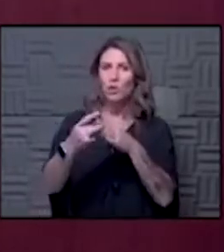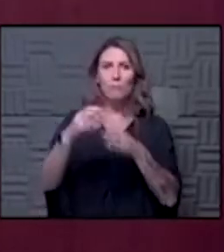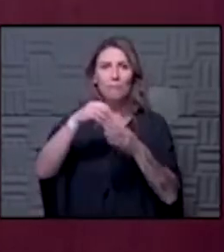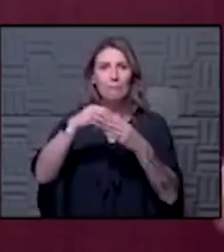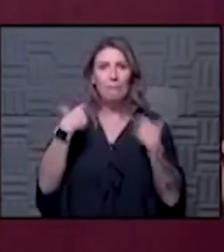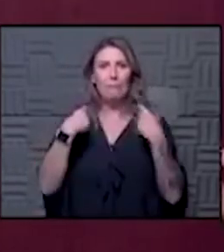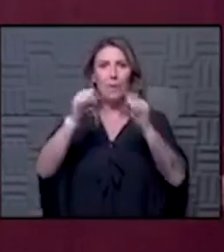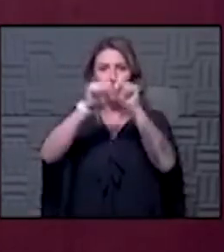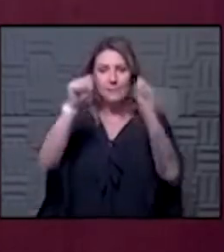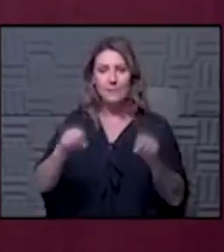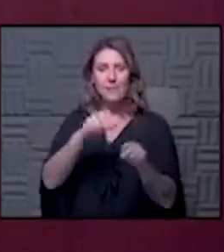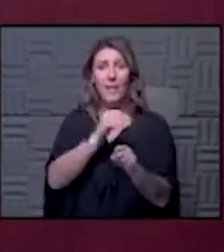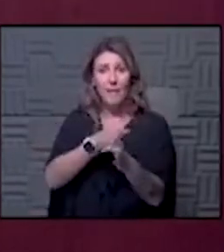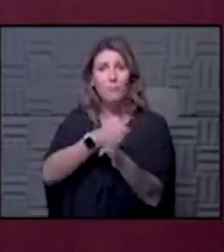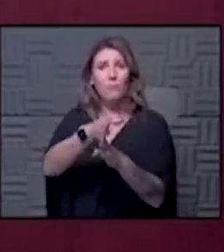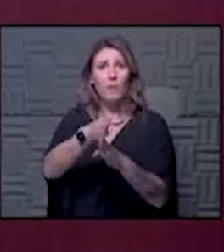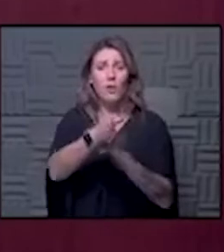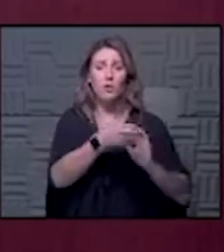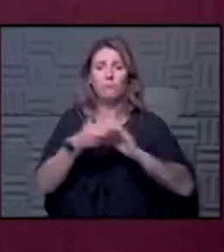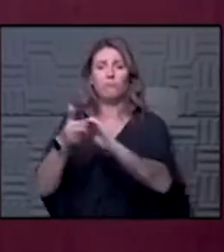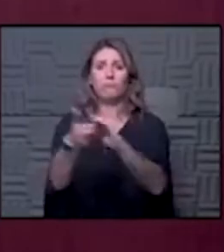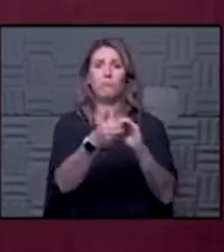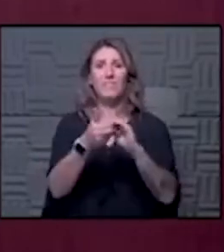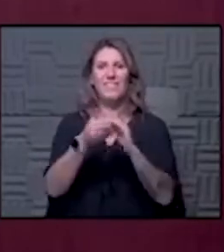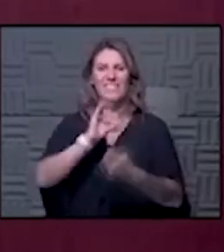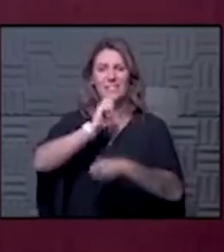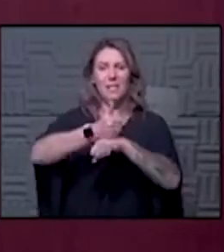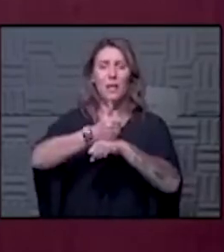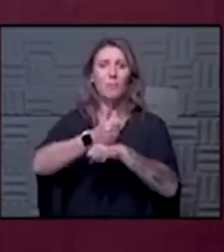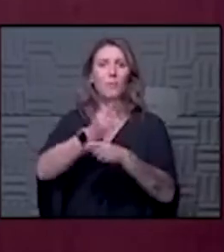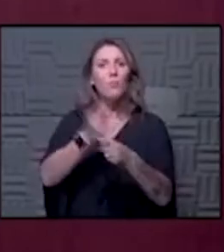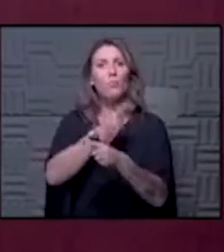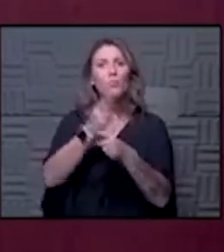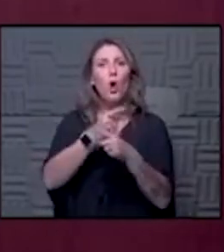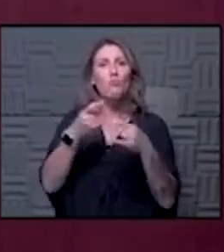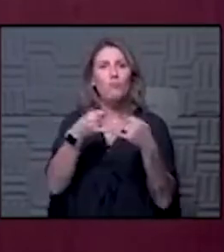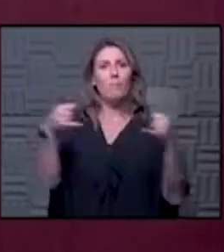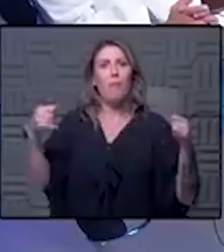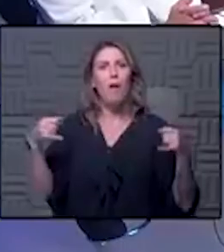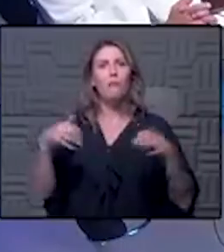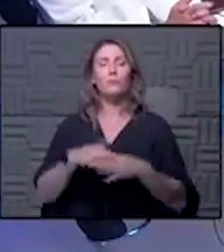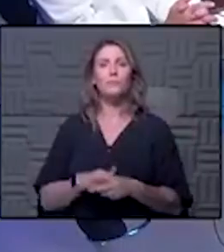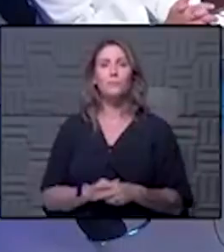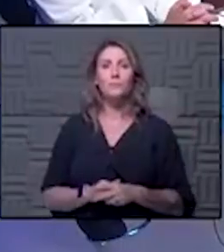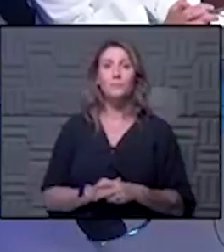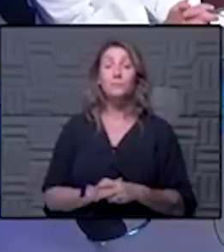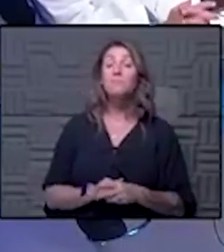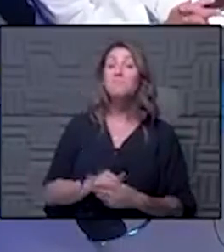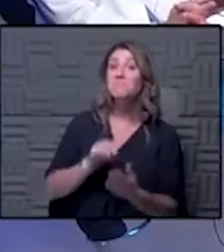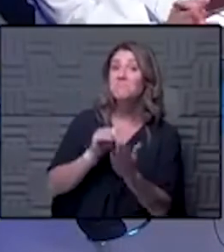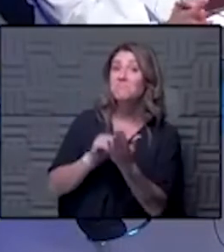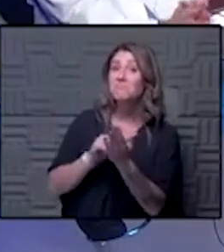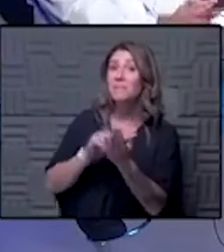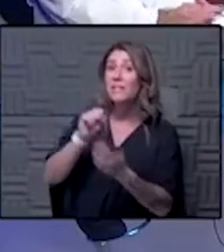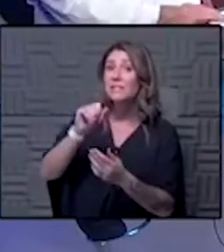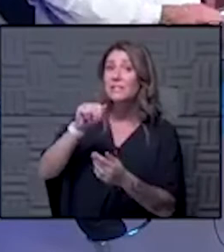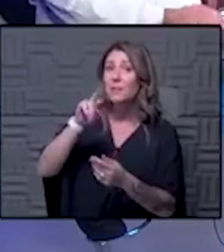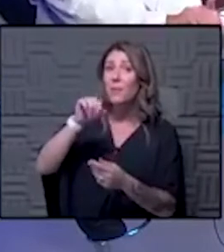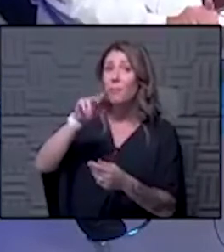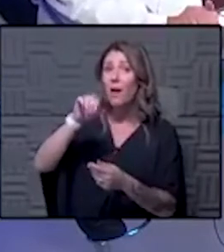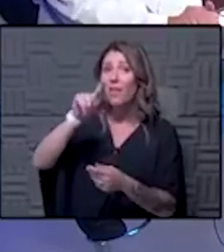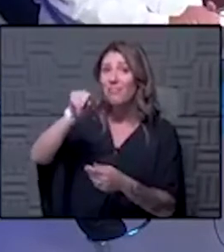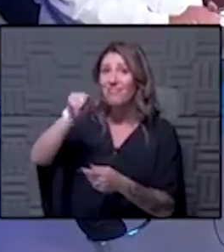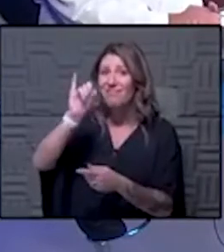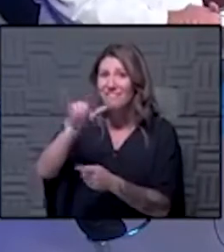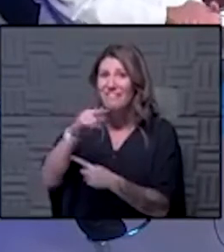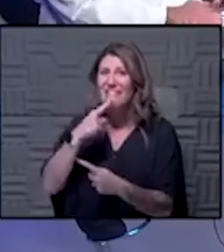and in our profession to ensure we're setting the right boundaries Dr. Sabapathy and I hope I just said your last name